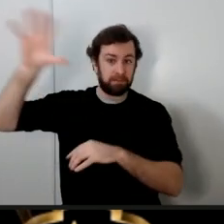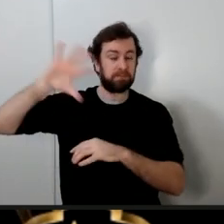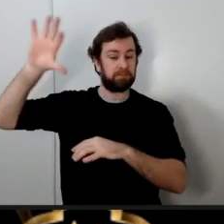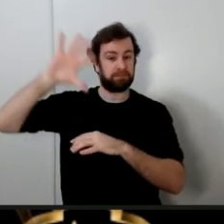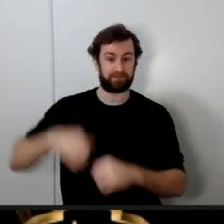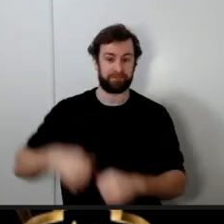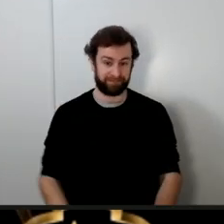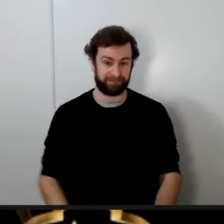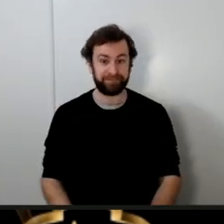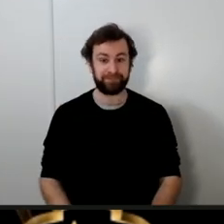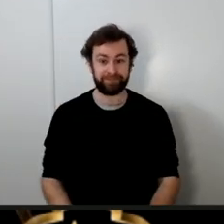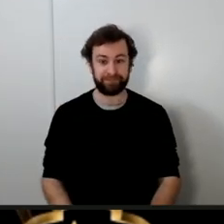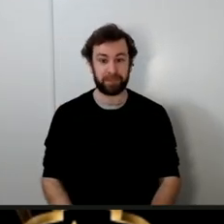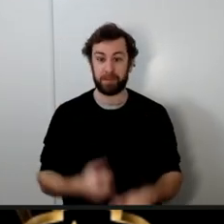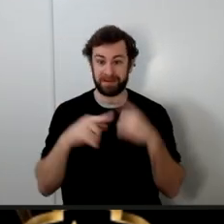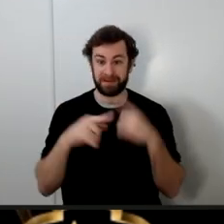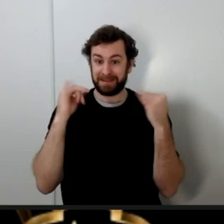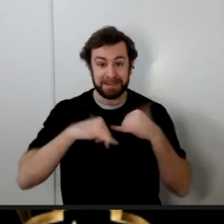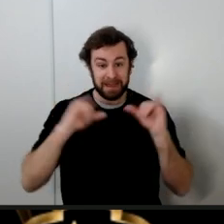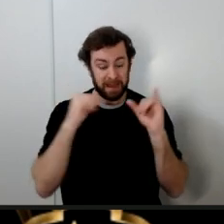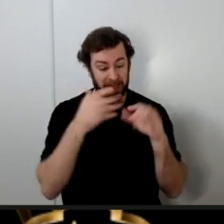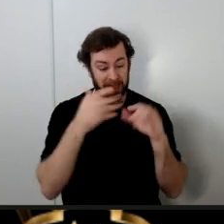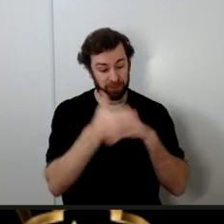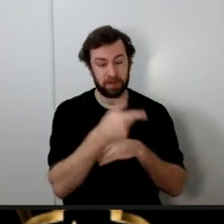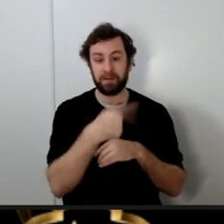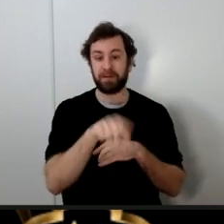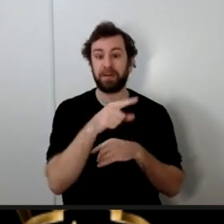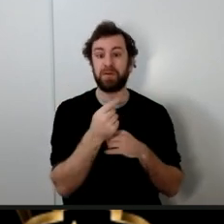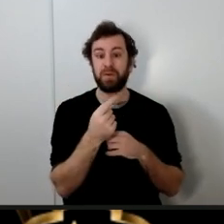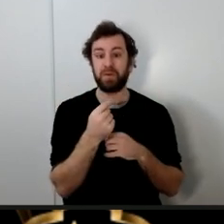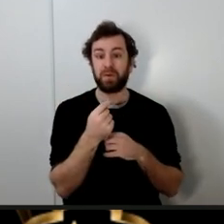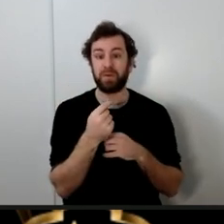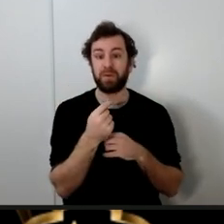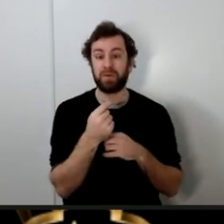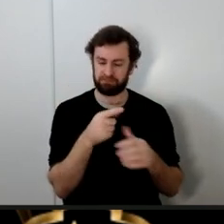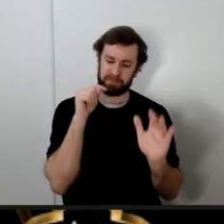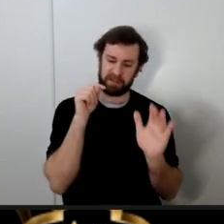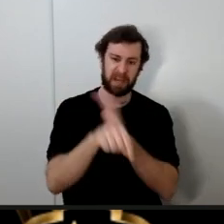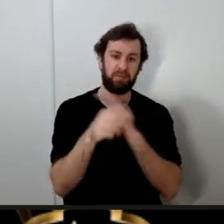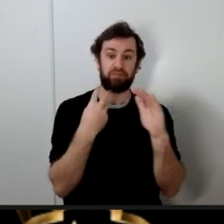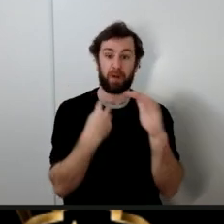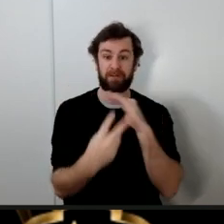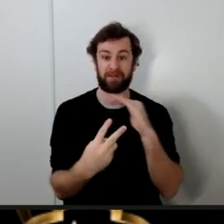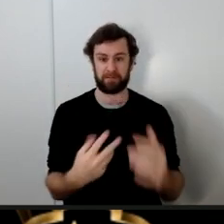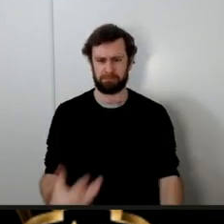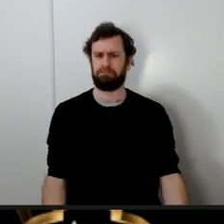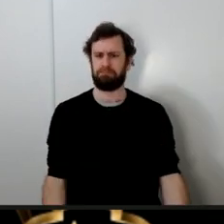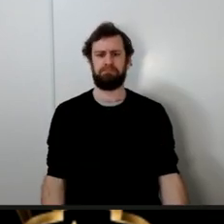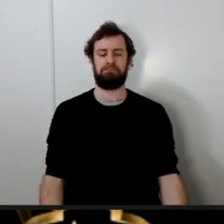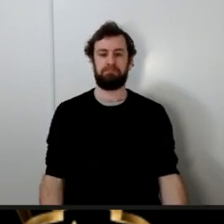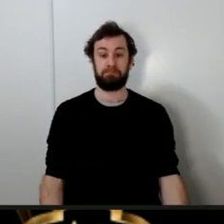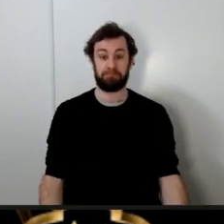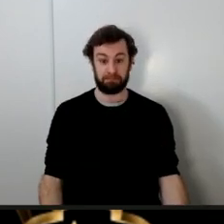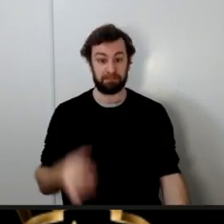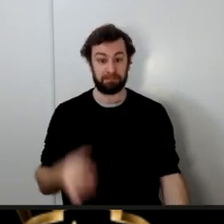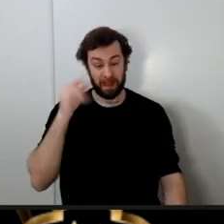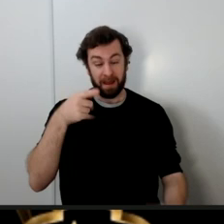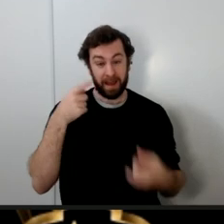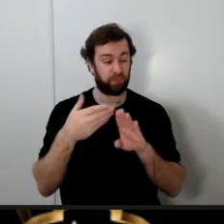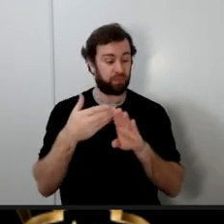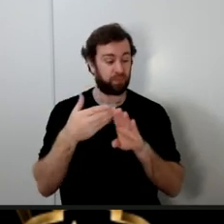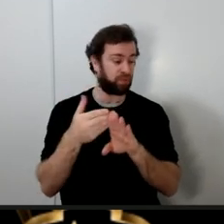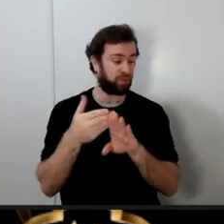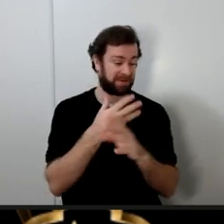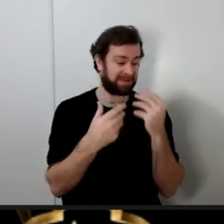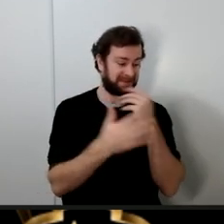and yet after that what do they do they kill prophets didn't this happen to previous nations well if this